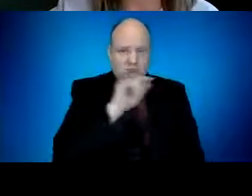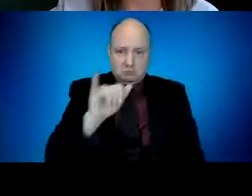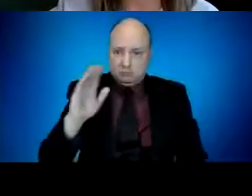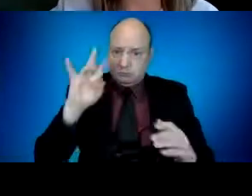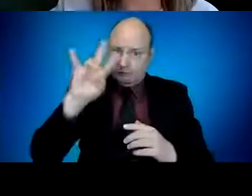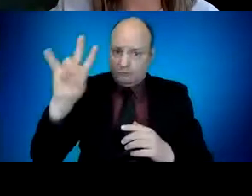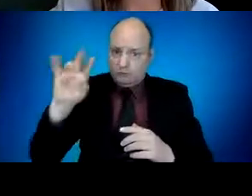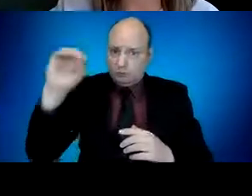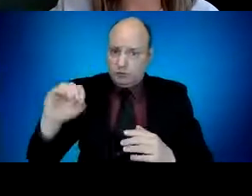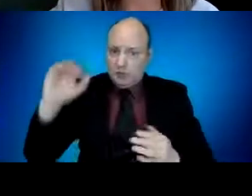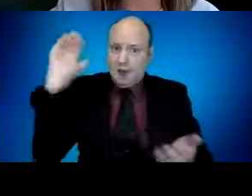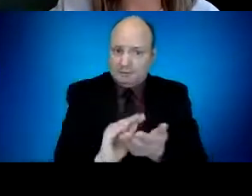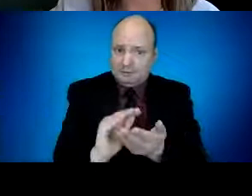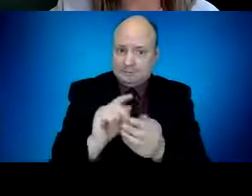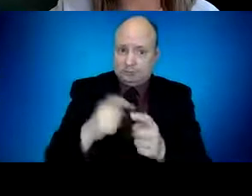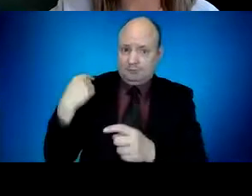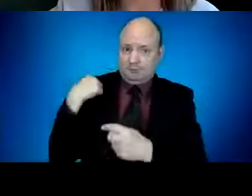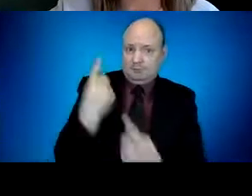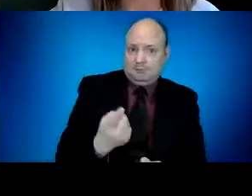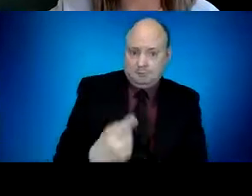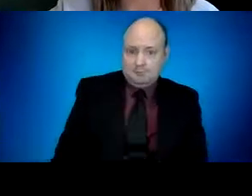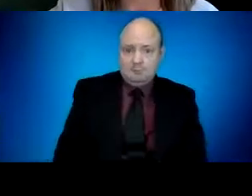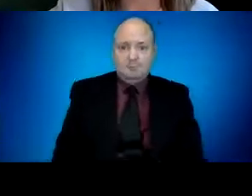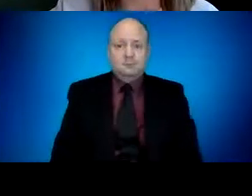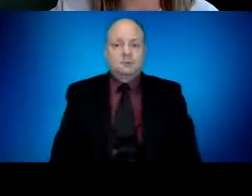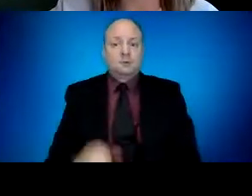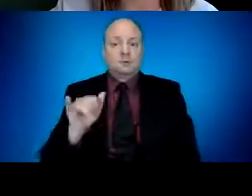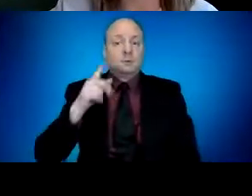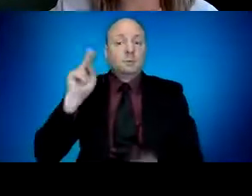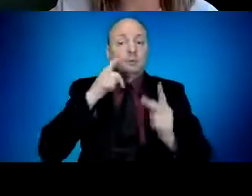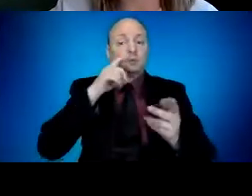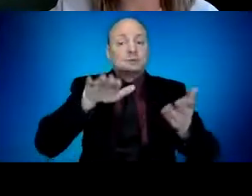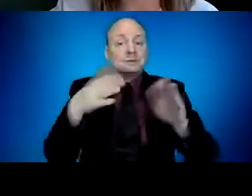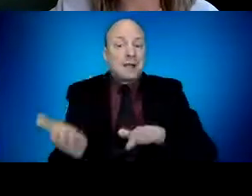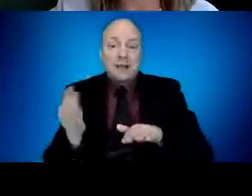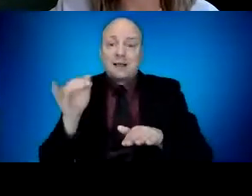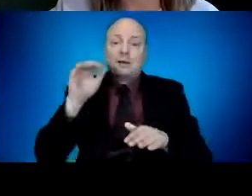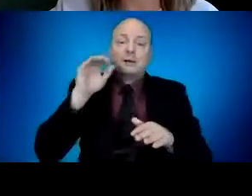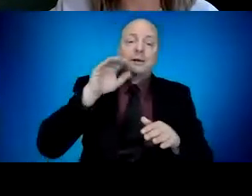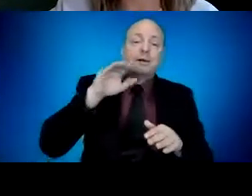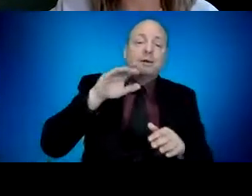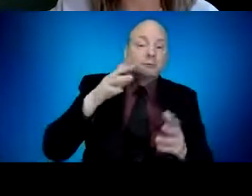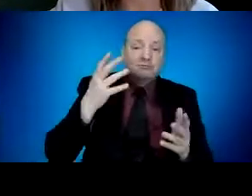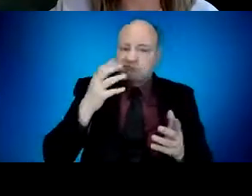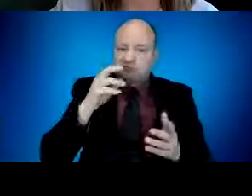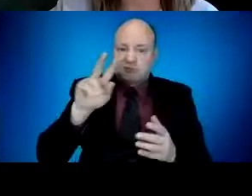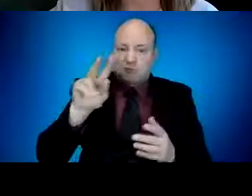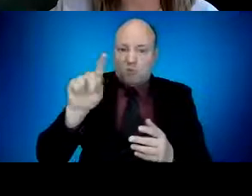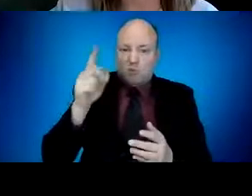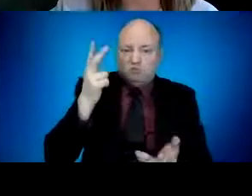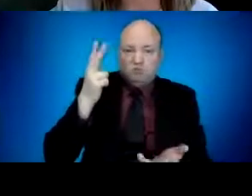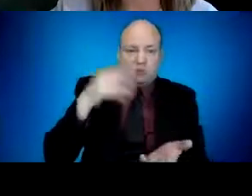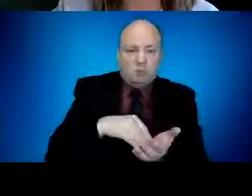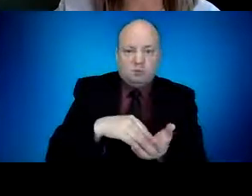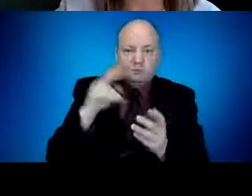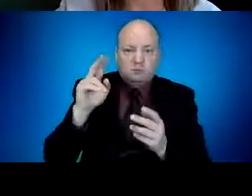-related deaths have also fallen. To date, there have been 2,373 COVID-19-related deaths in Oregon. My